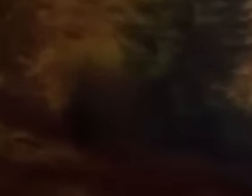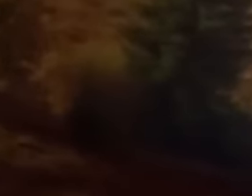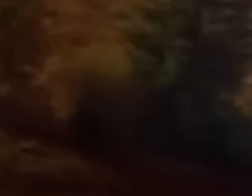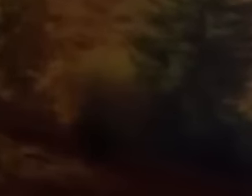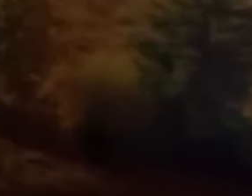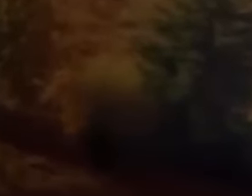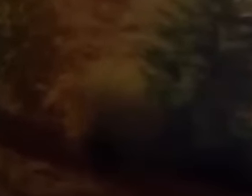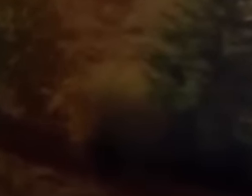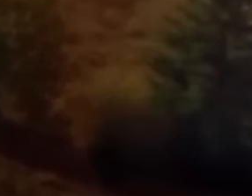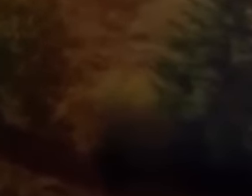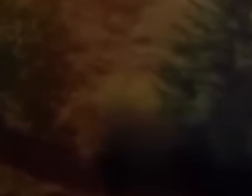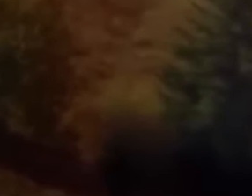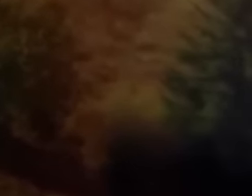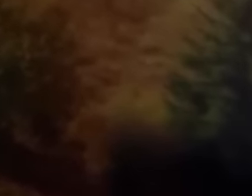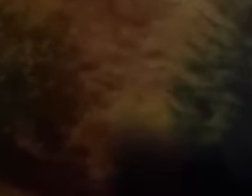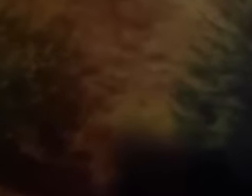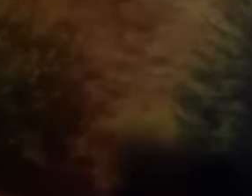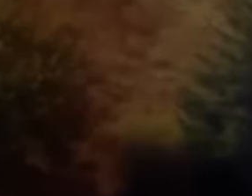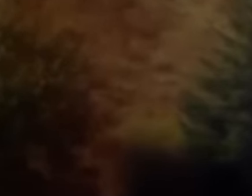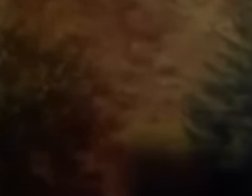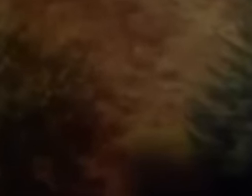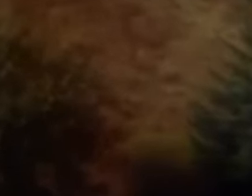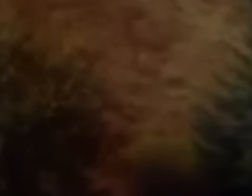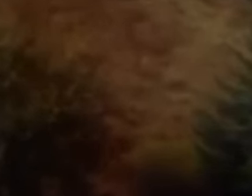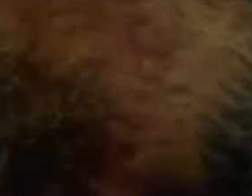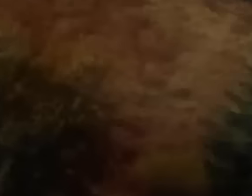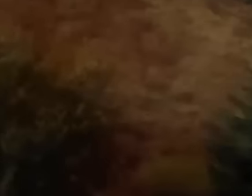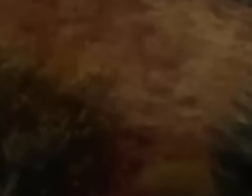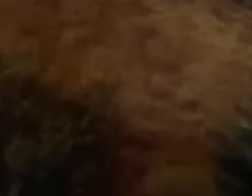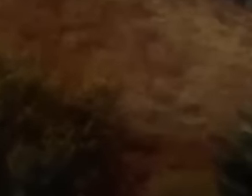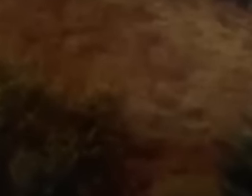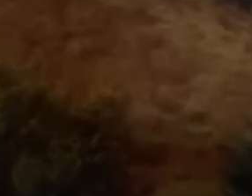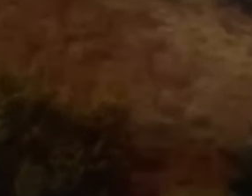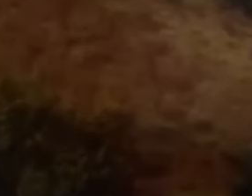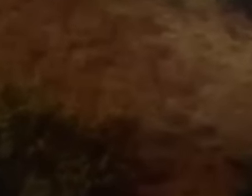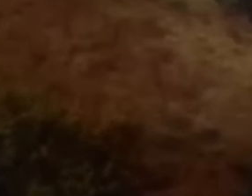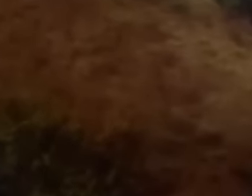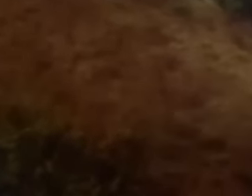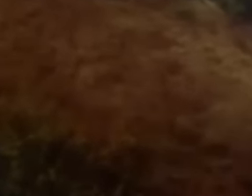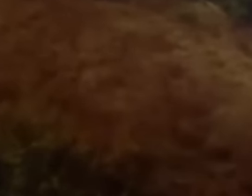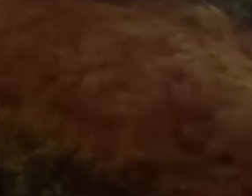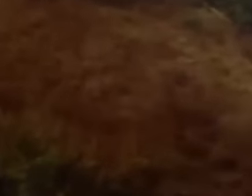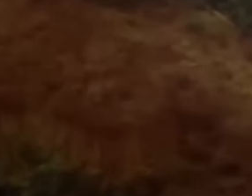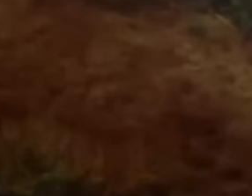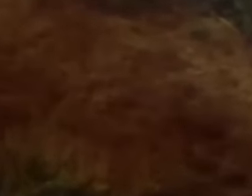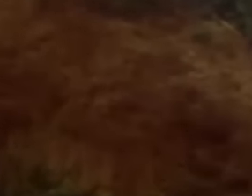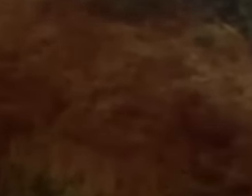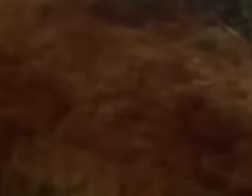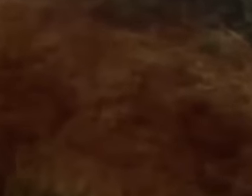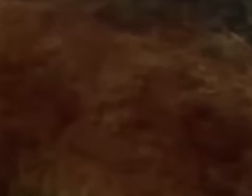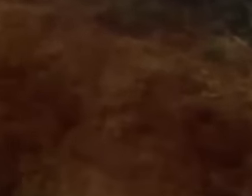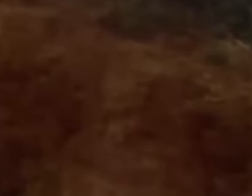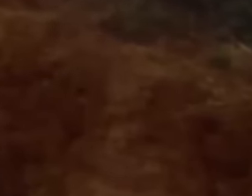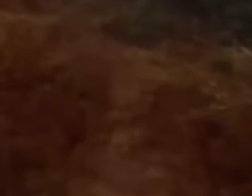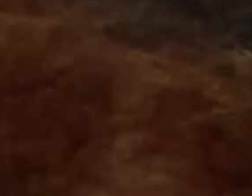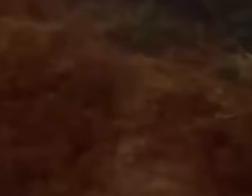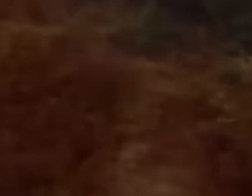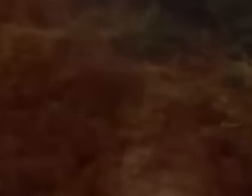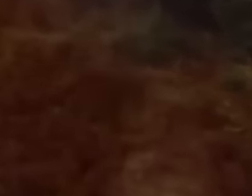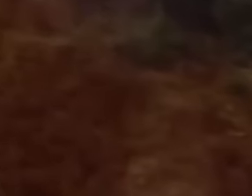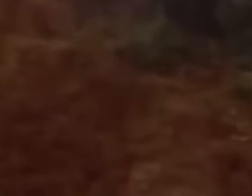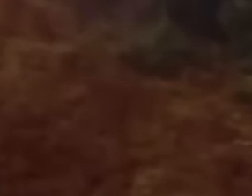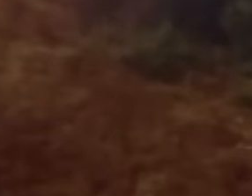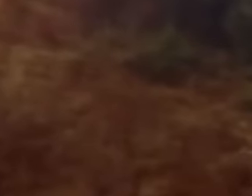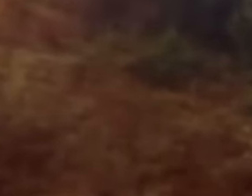brood and the swallow, a nest for herself where